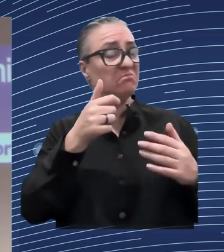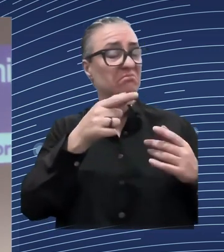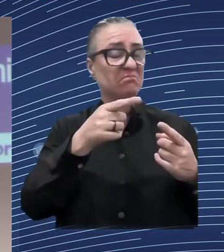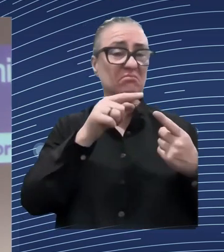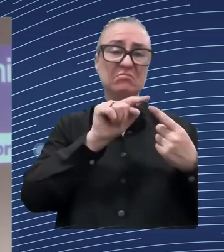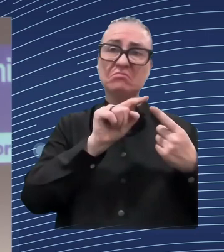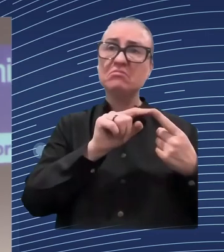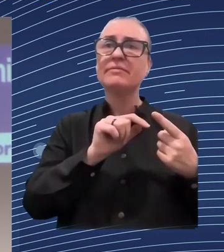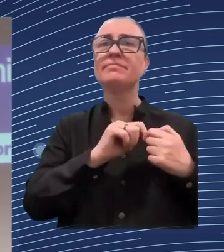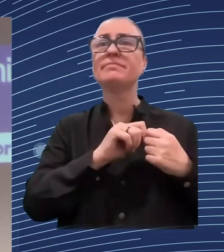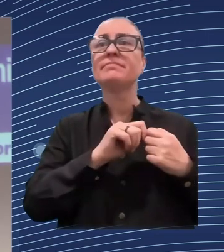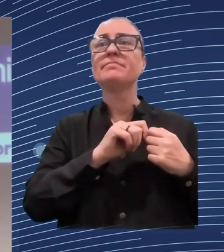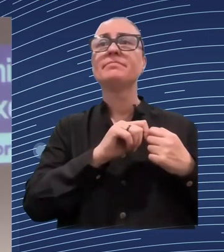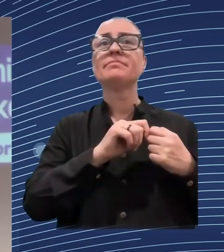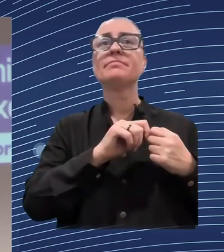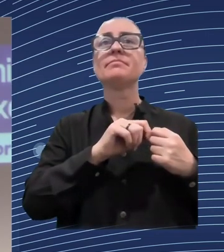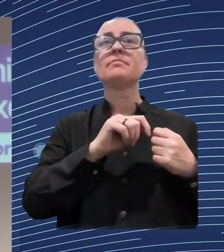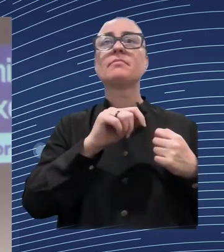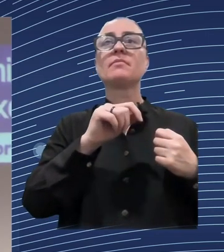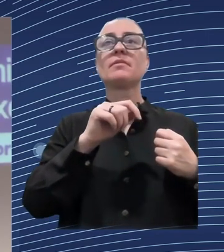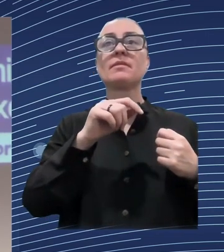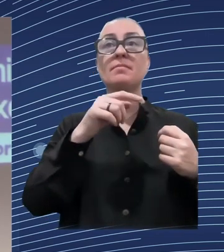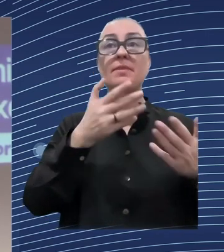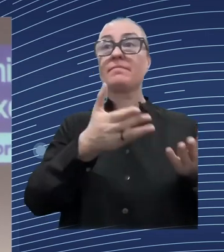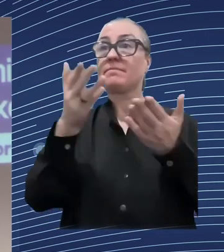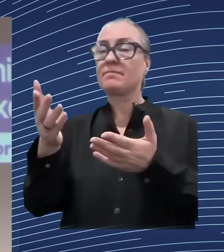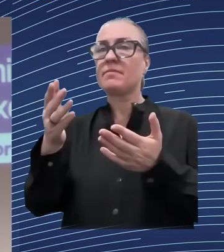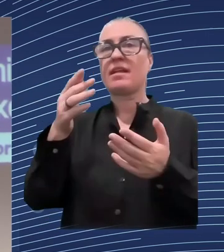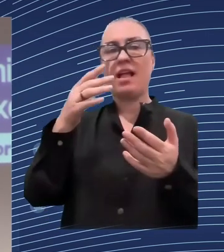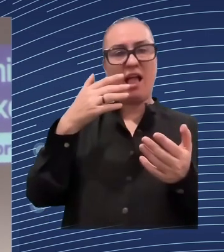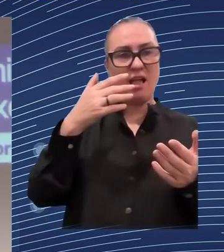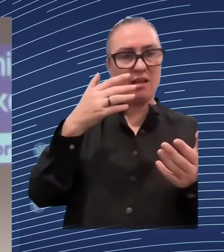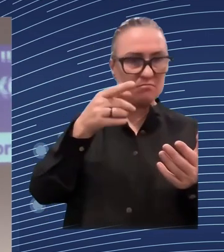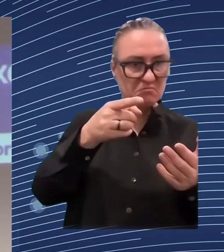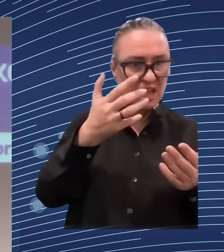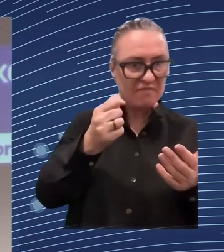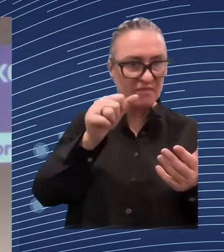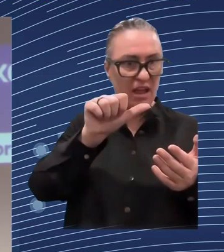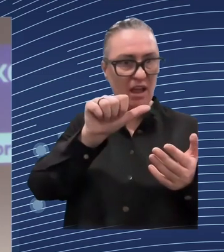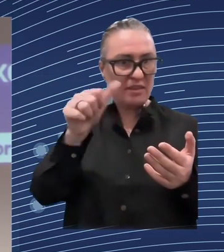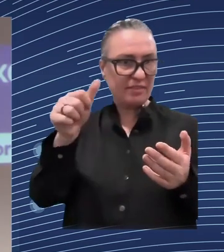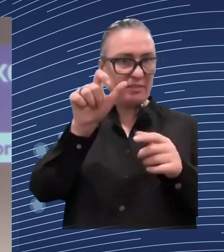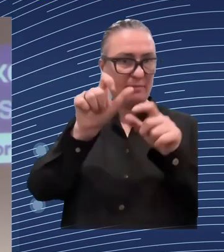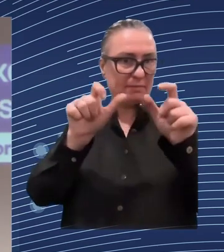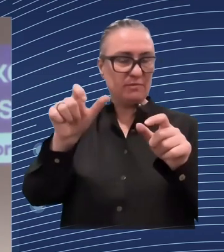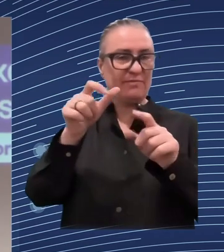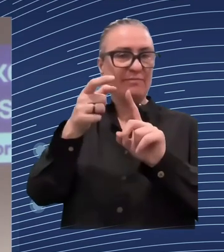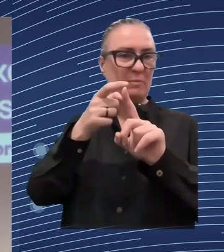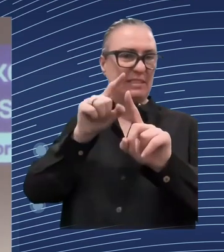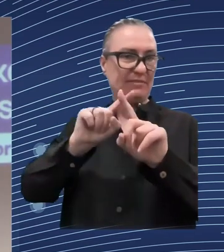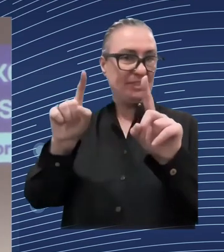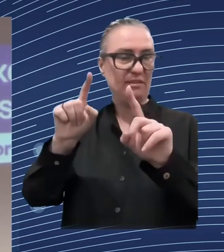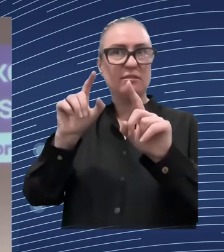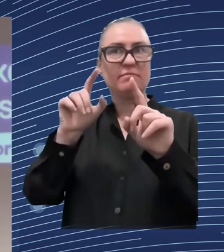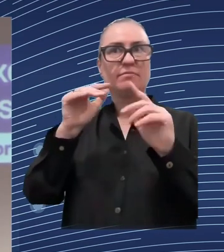In other countries, it's possible, and we see the progress in terms of providing the basis for policy impact